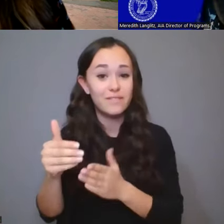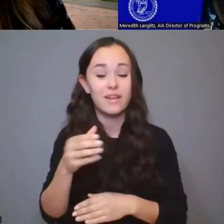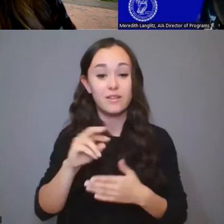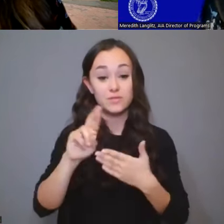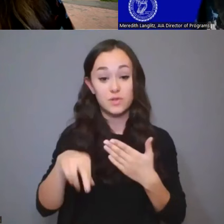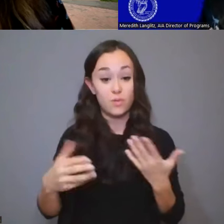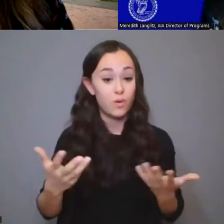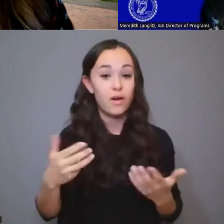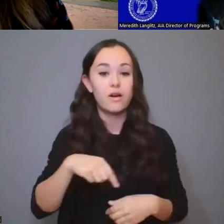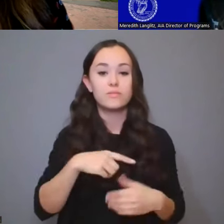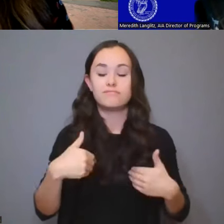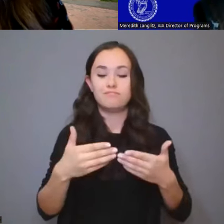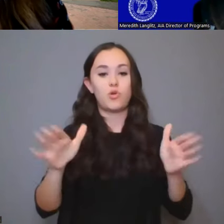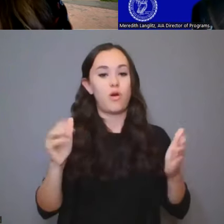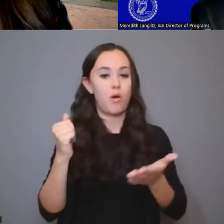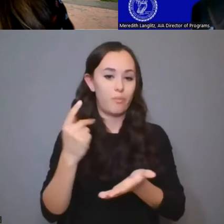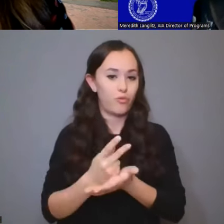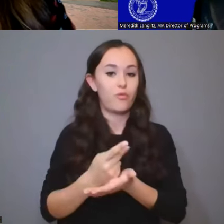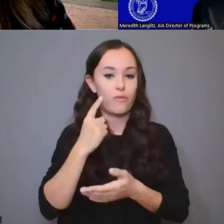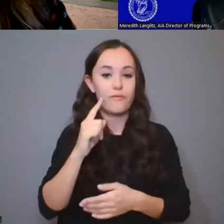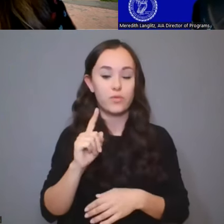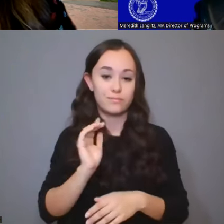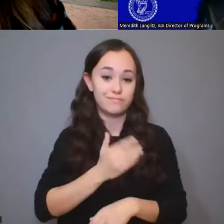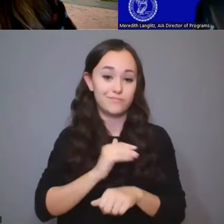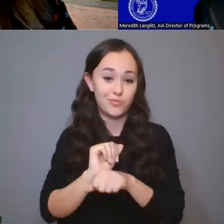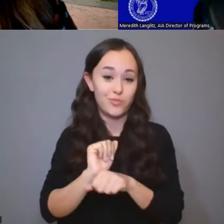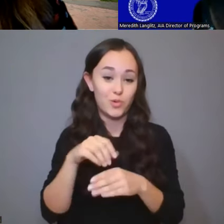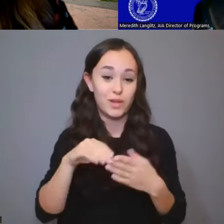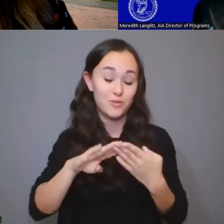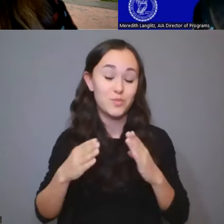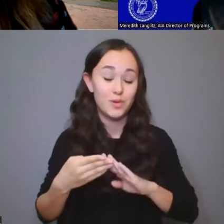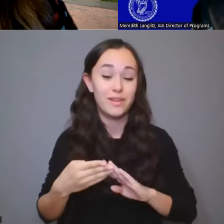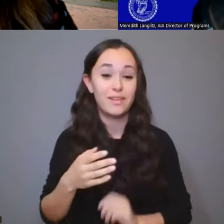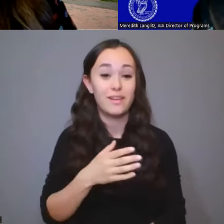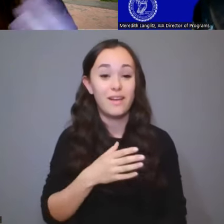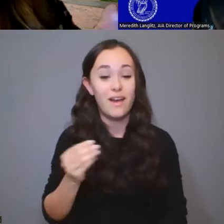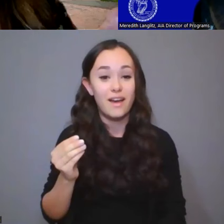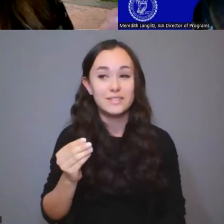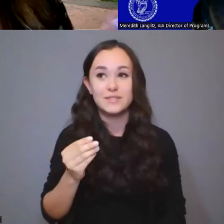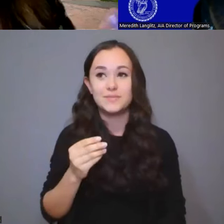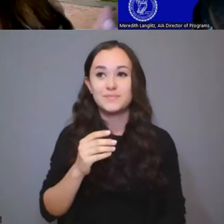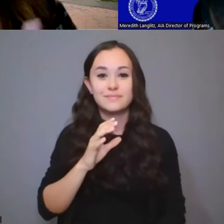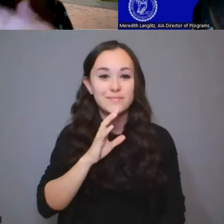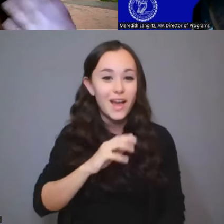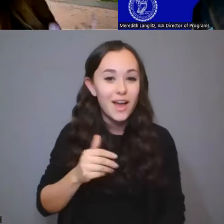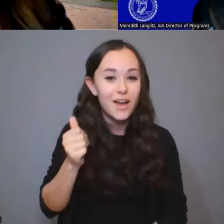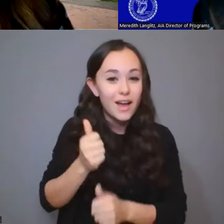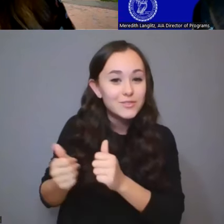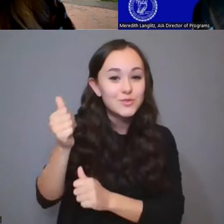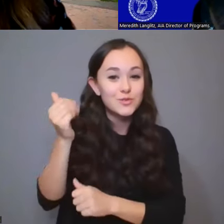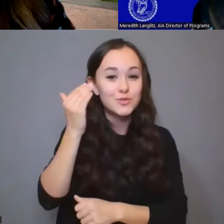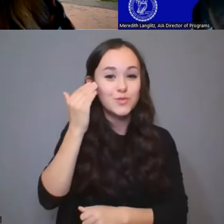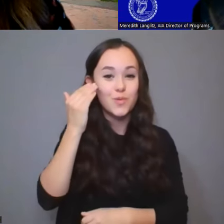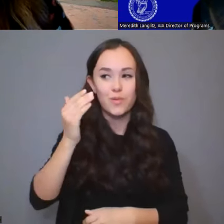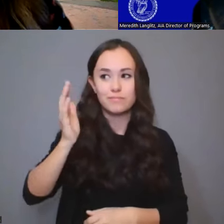broad approval for the work that we are doing within community. And elders, you know, who at first, you know, really